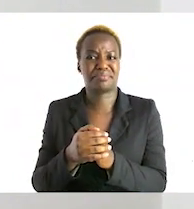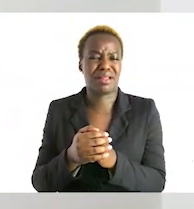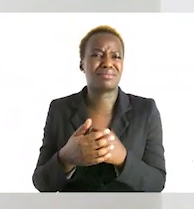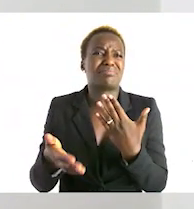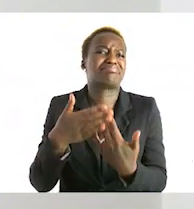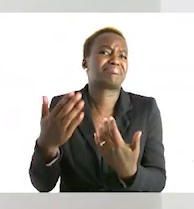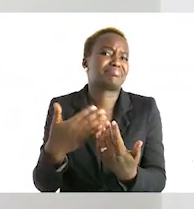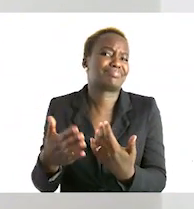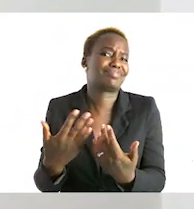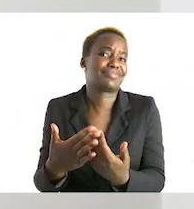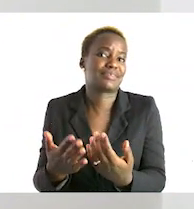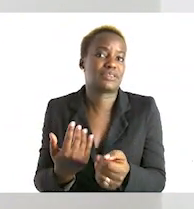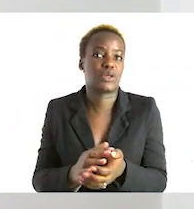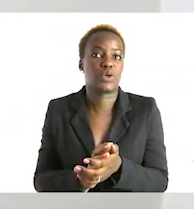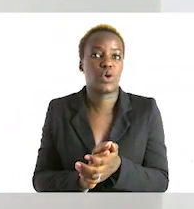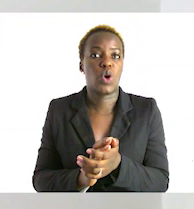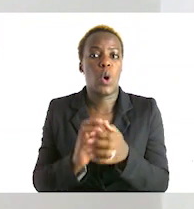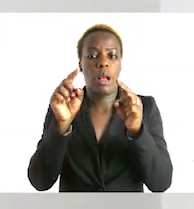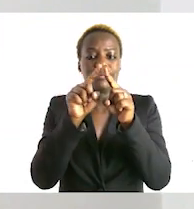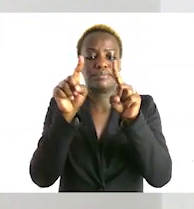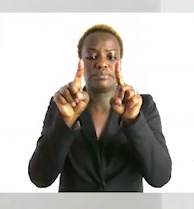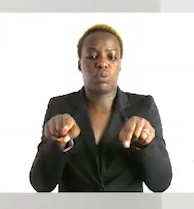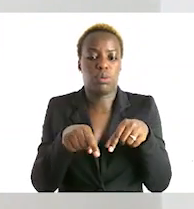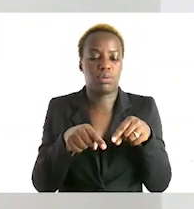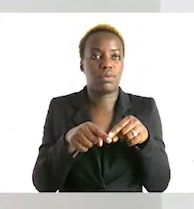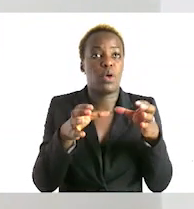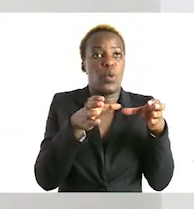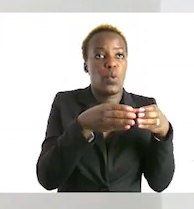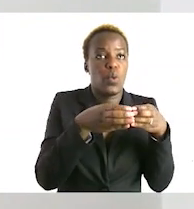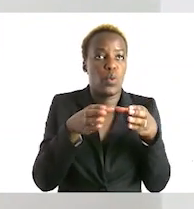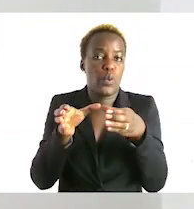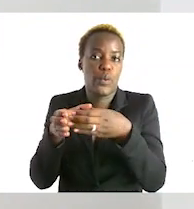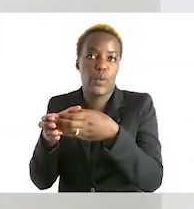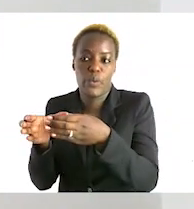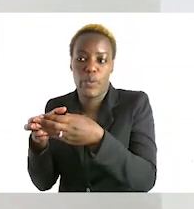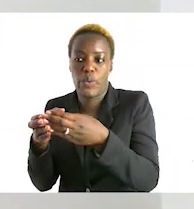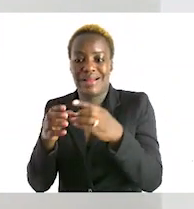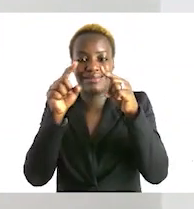this we count the groups we can group all of these threes in a box